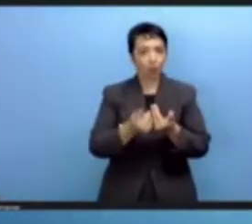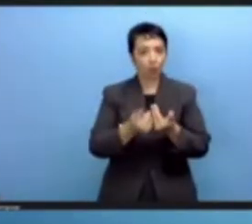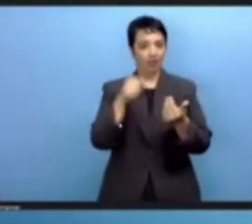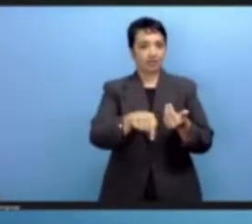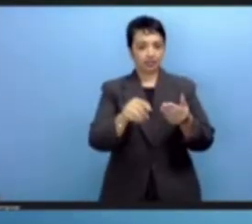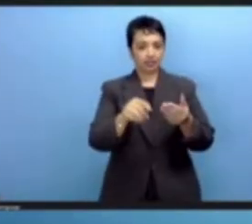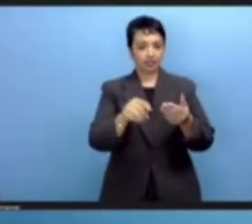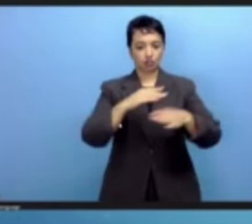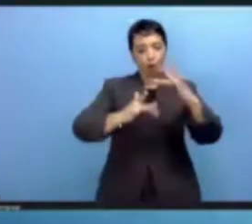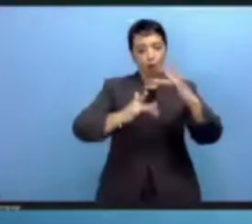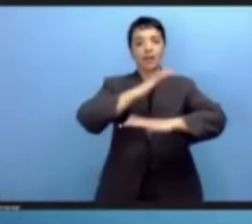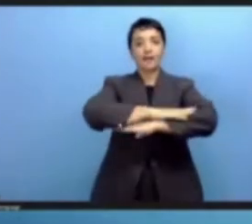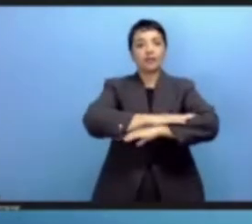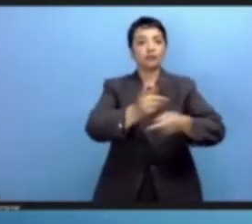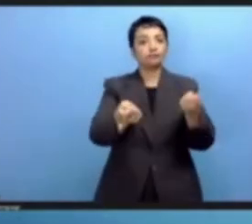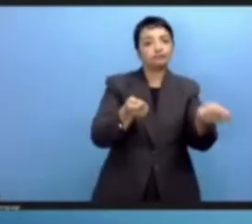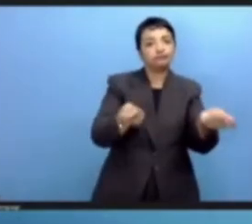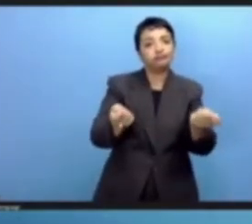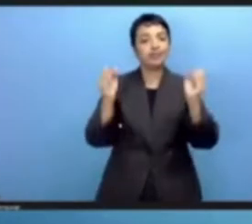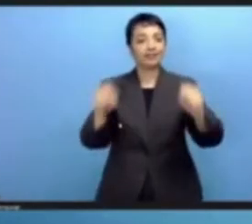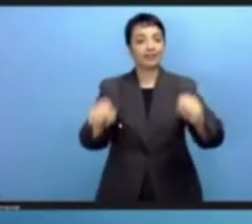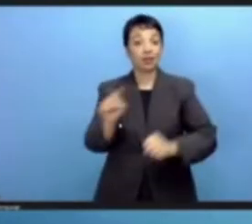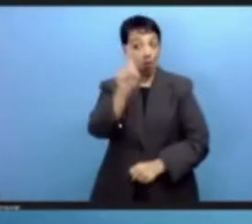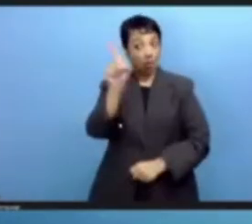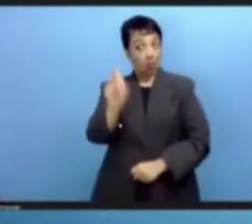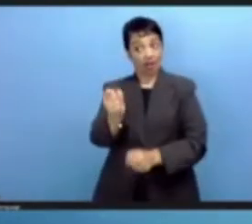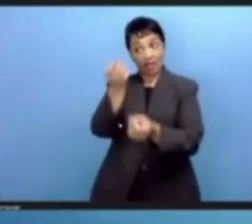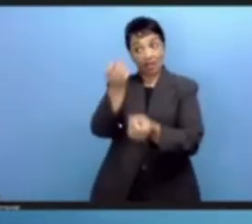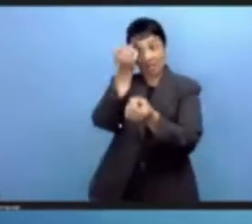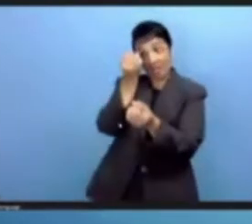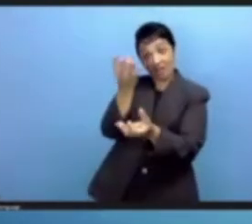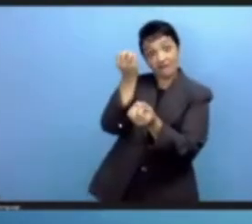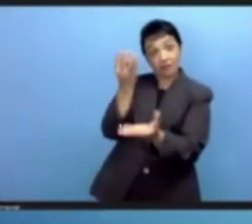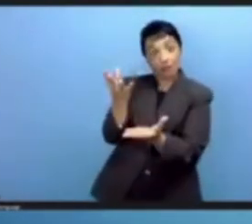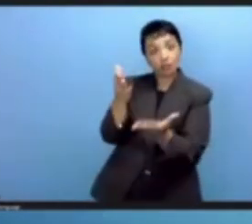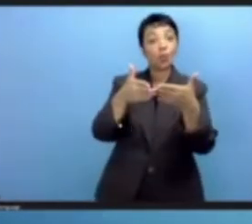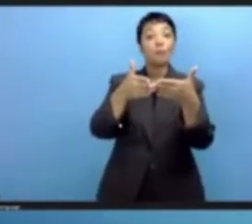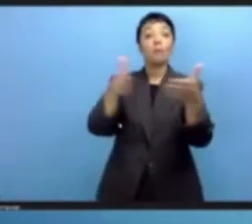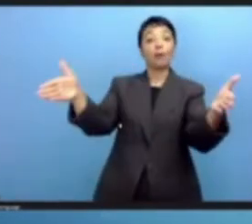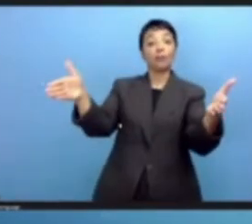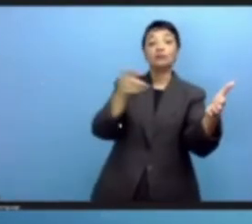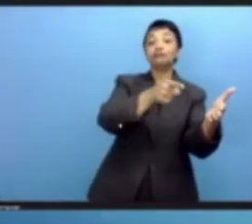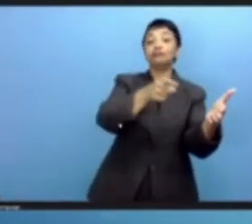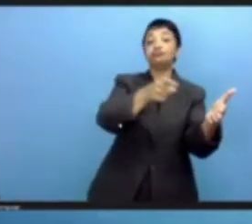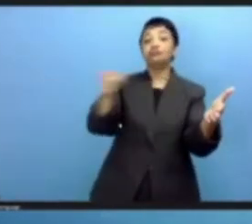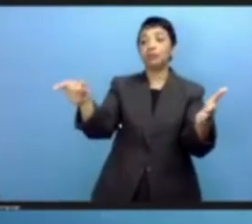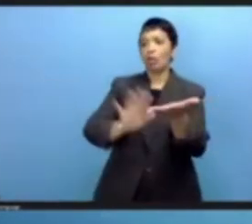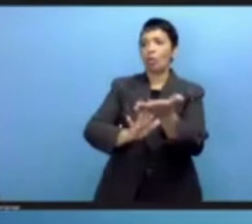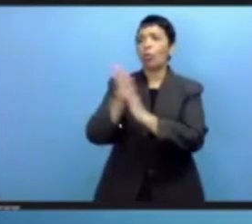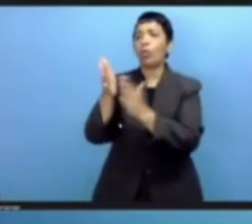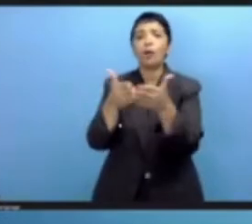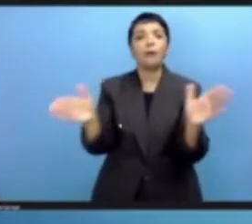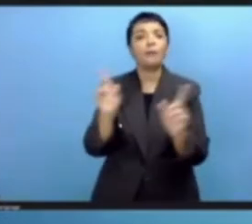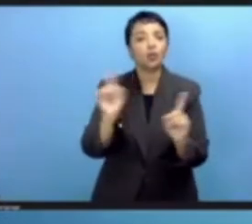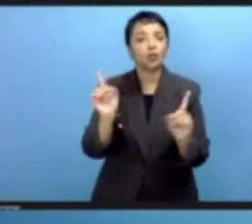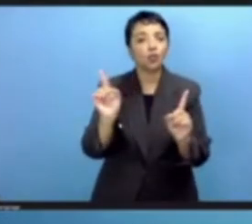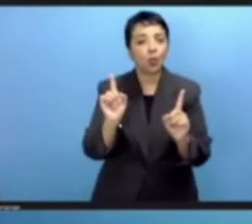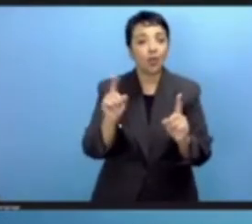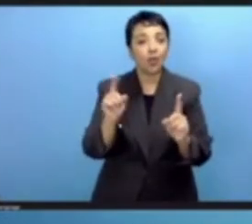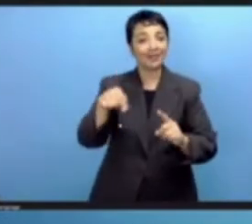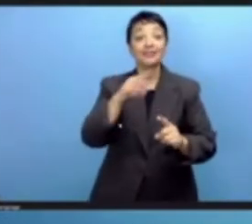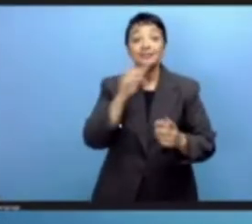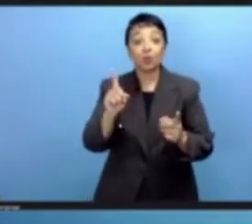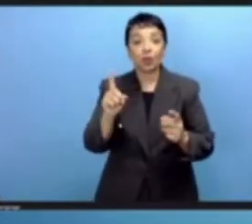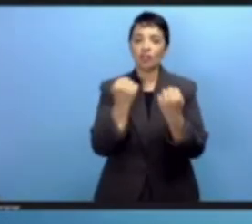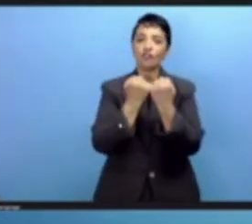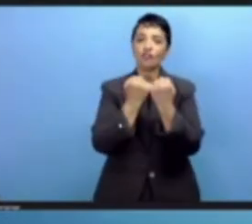information is a public good and not a public hazard while safeguarding freedom of speech. We have been